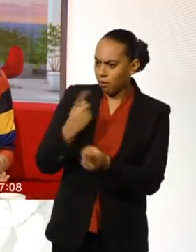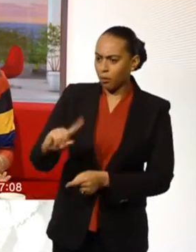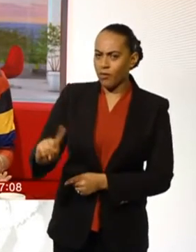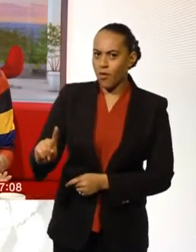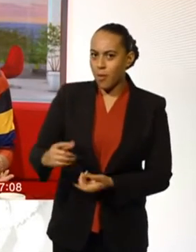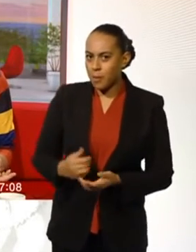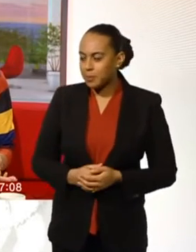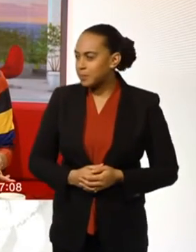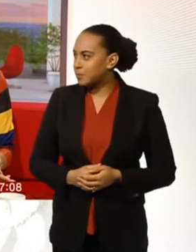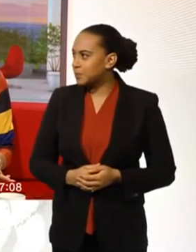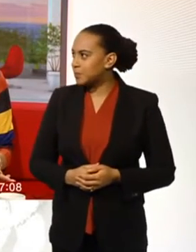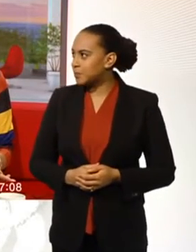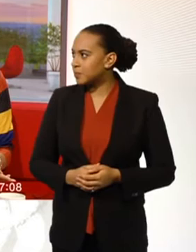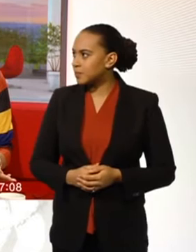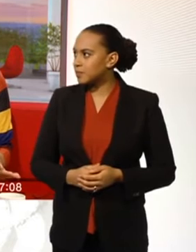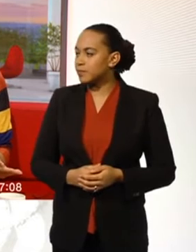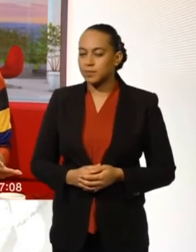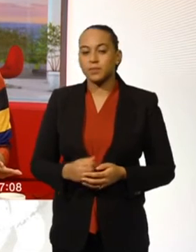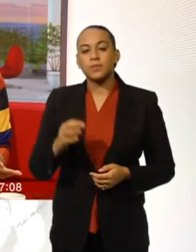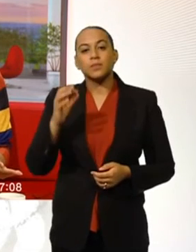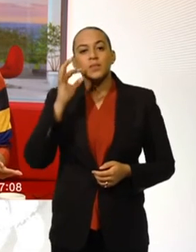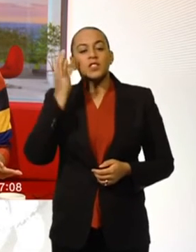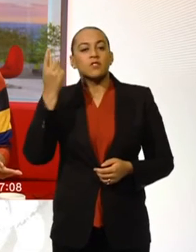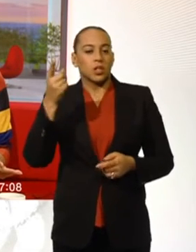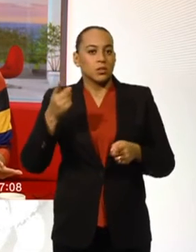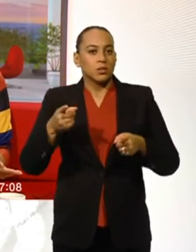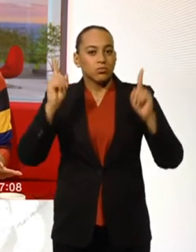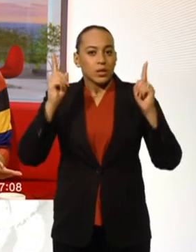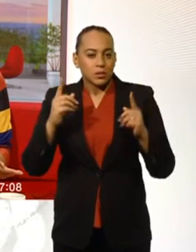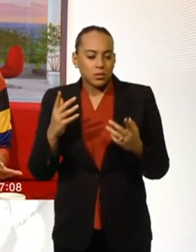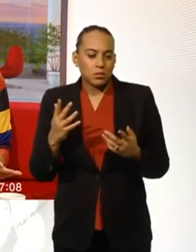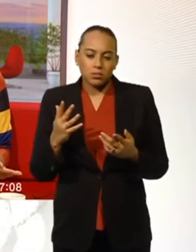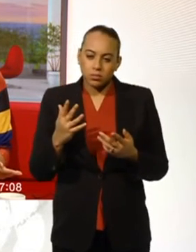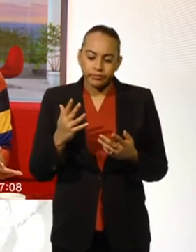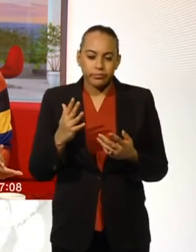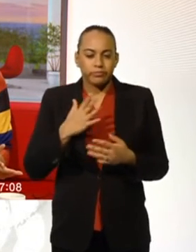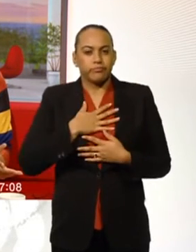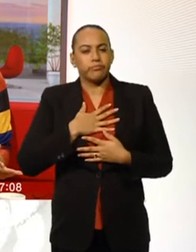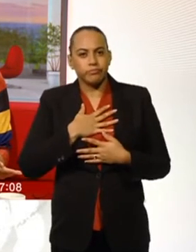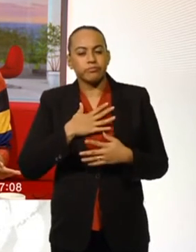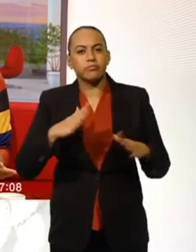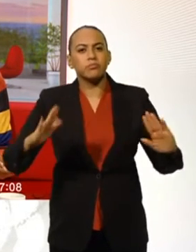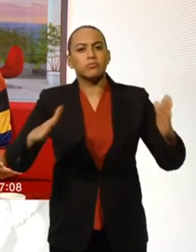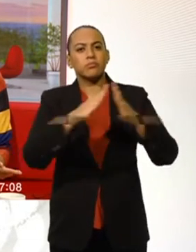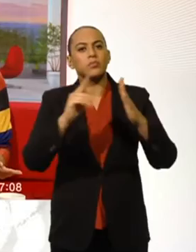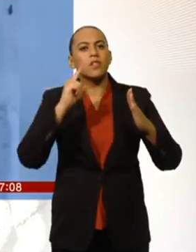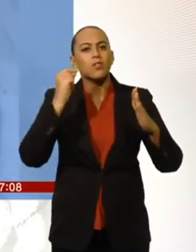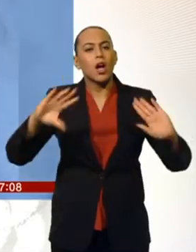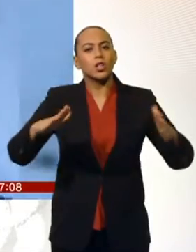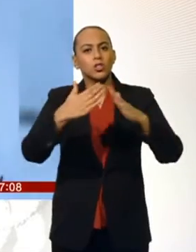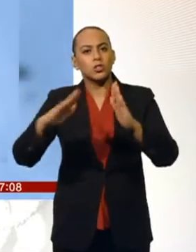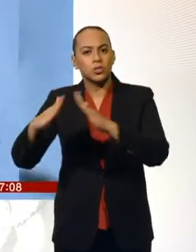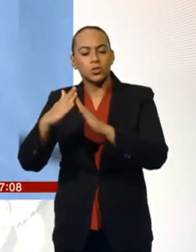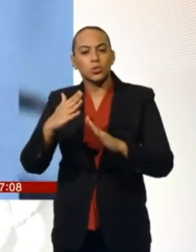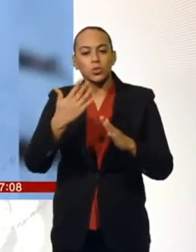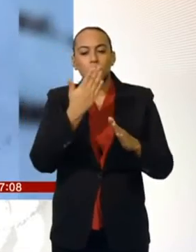The French President, Francois Hollande, has sent his sincere condolences to the families of three people killed in an avalanche in the French Alps. Two